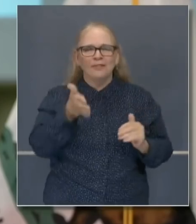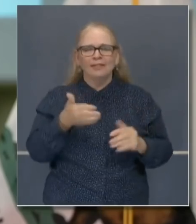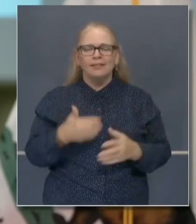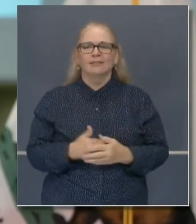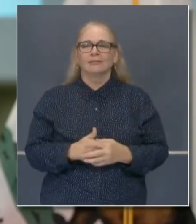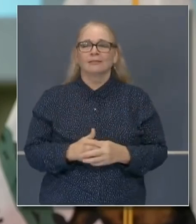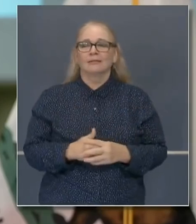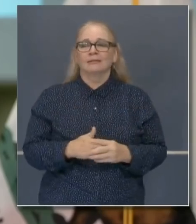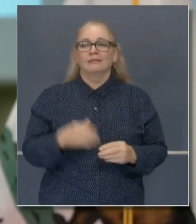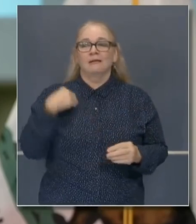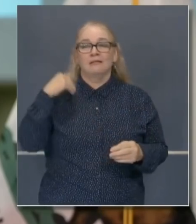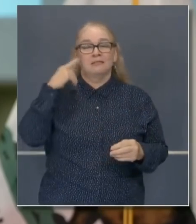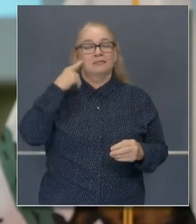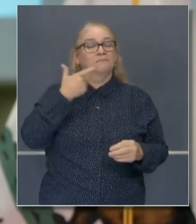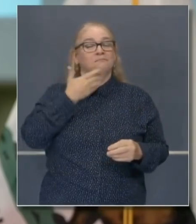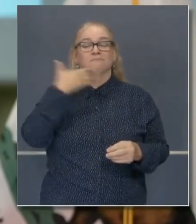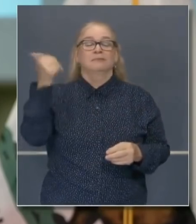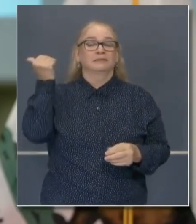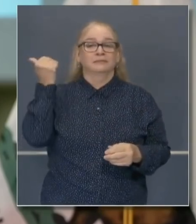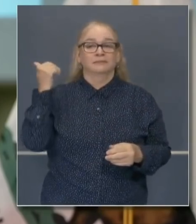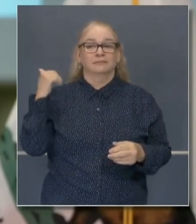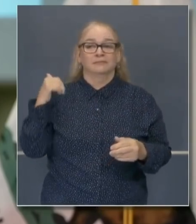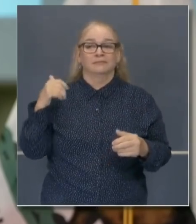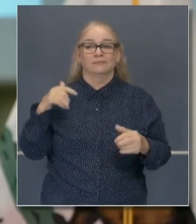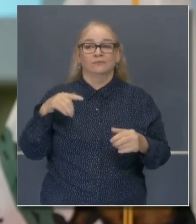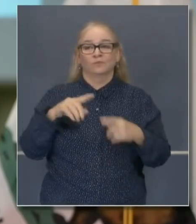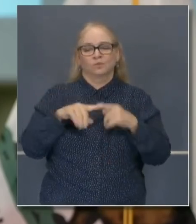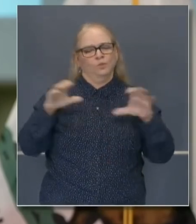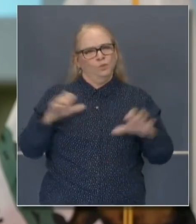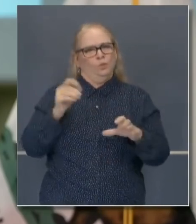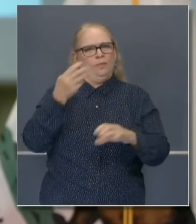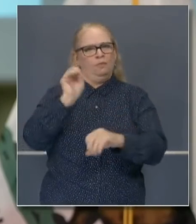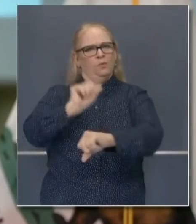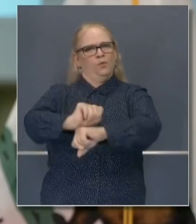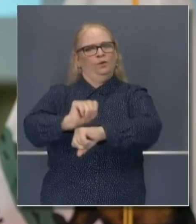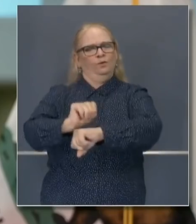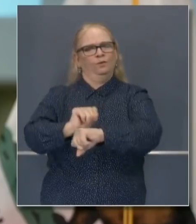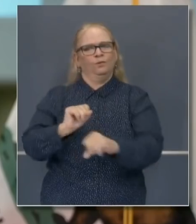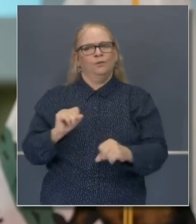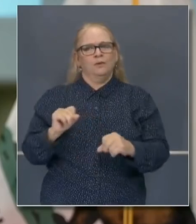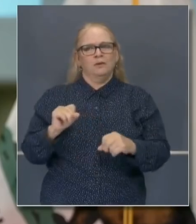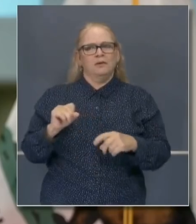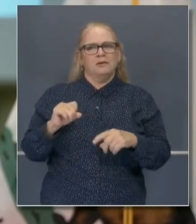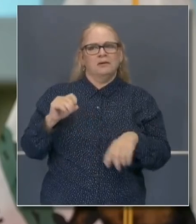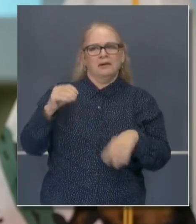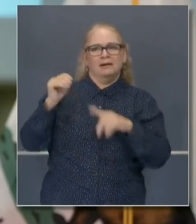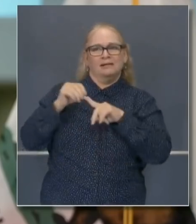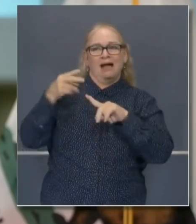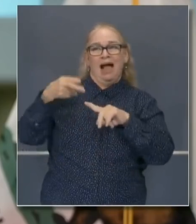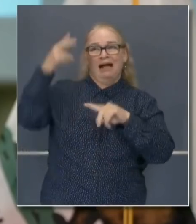can be best dispatched in doing the work at the highest level I possibly can.